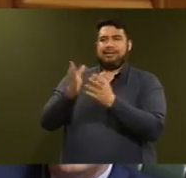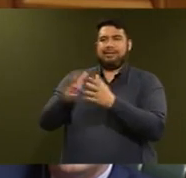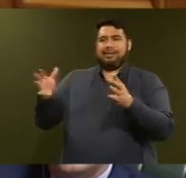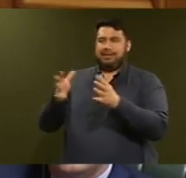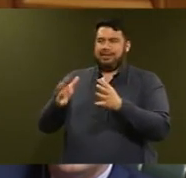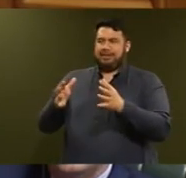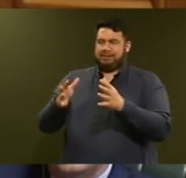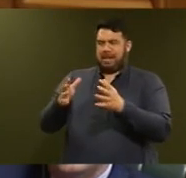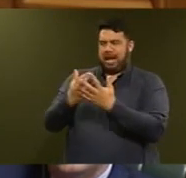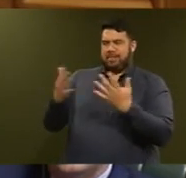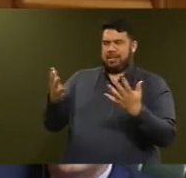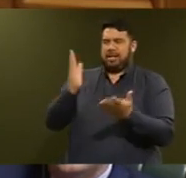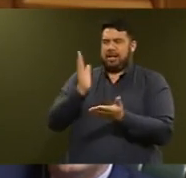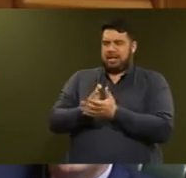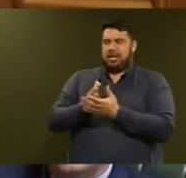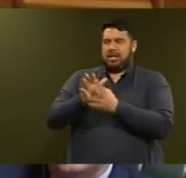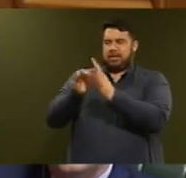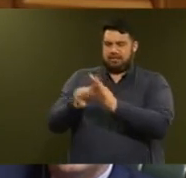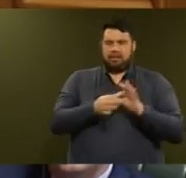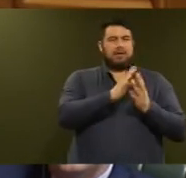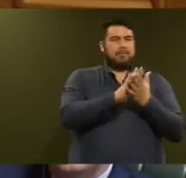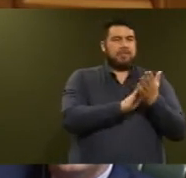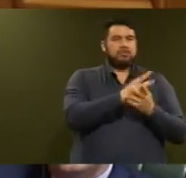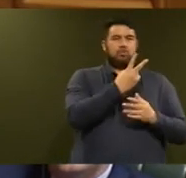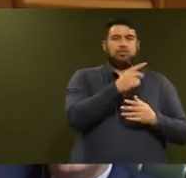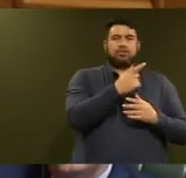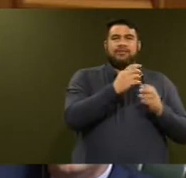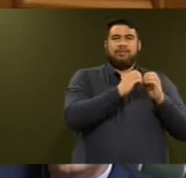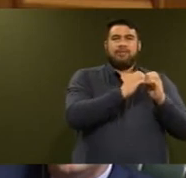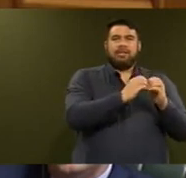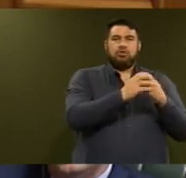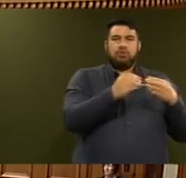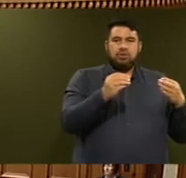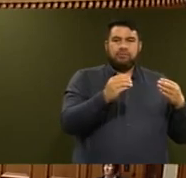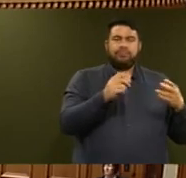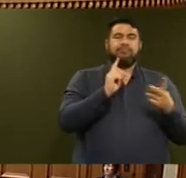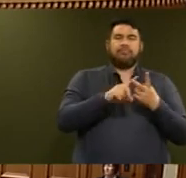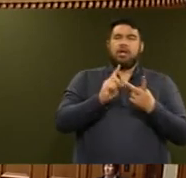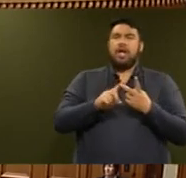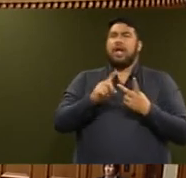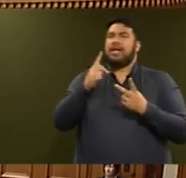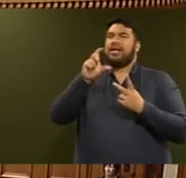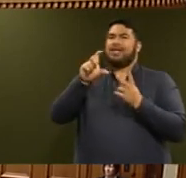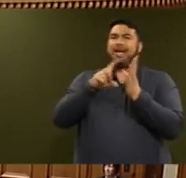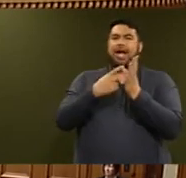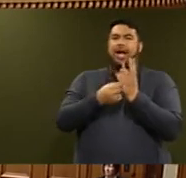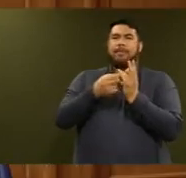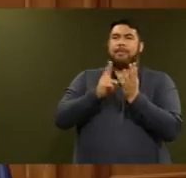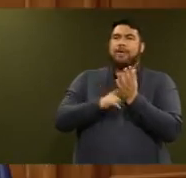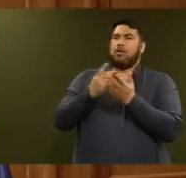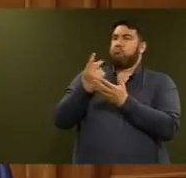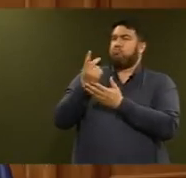$2.7 billion figure and what is the carbon price it's based on? Mr.